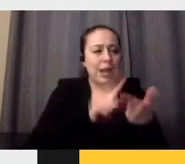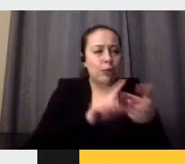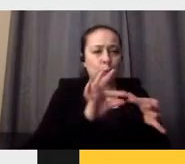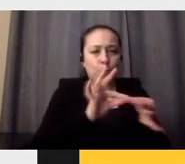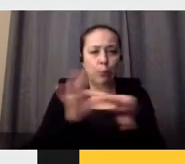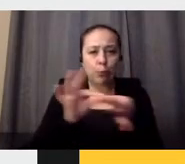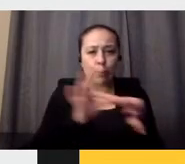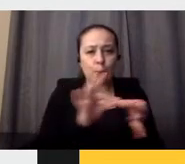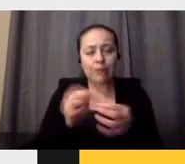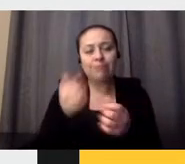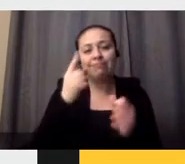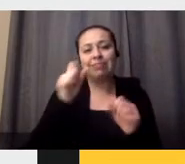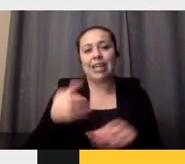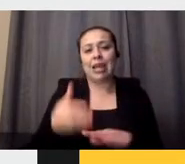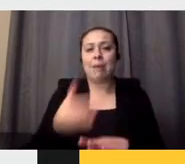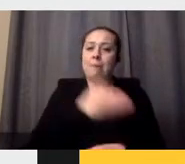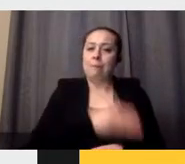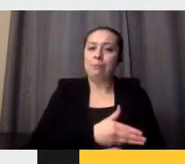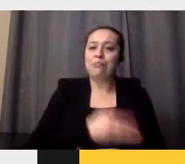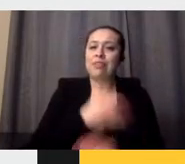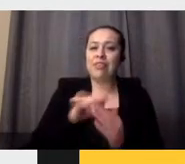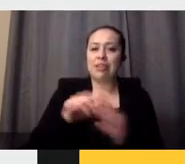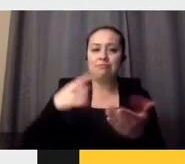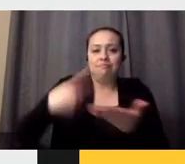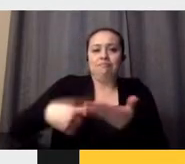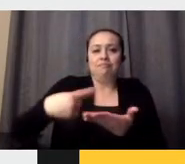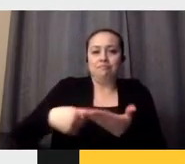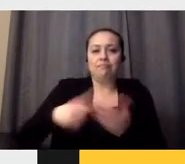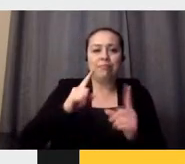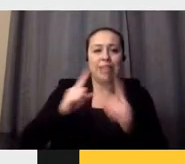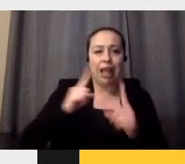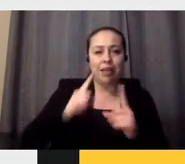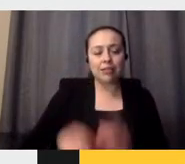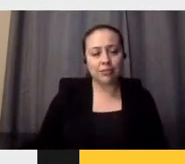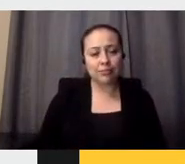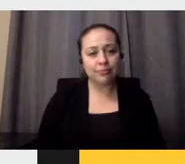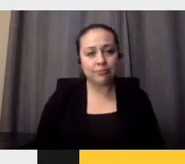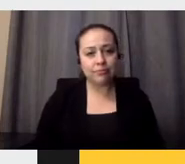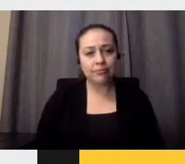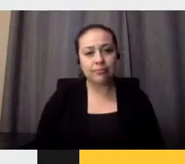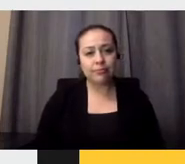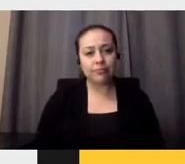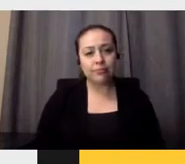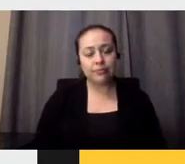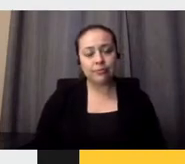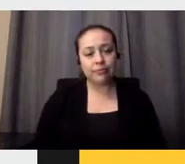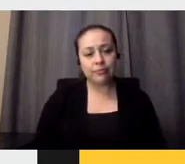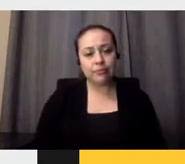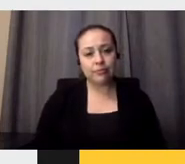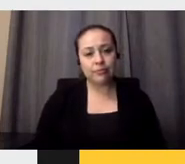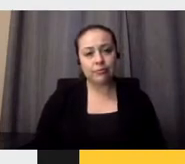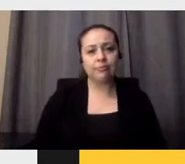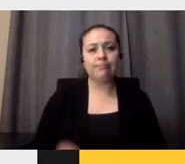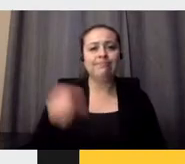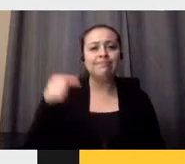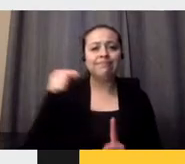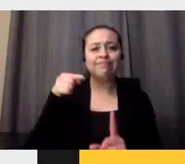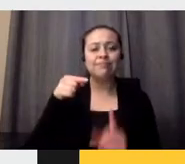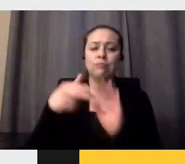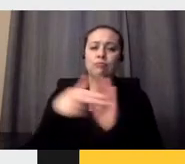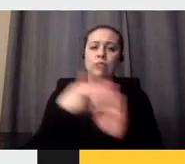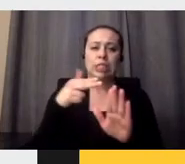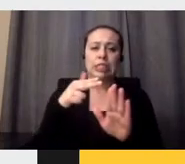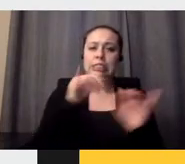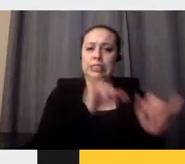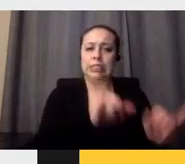dialogue. This brand works in a way that it has symmetry. We know as